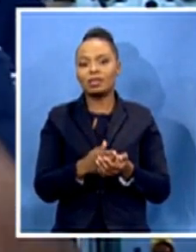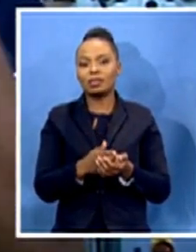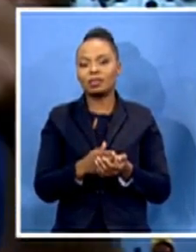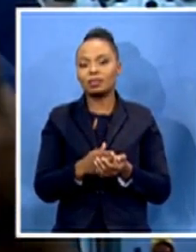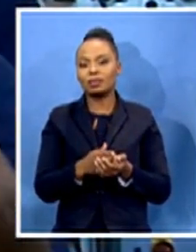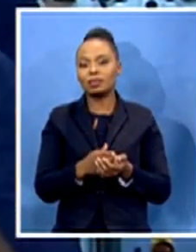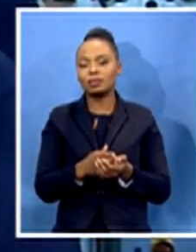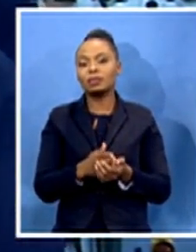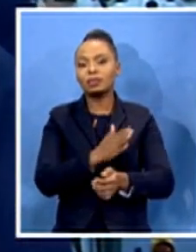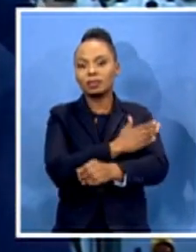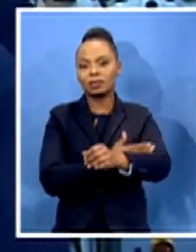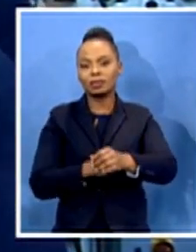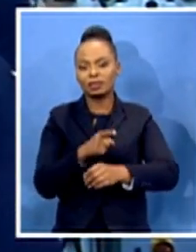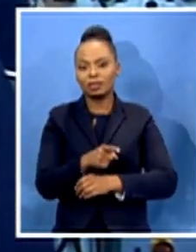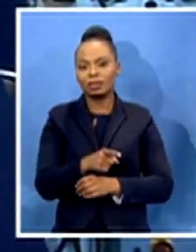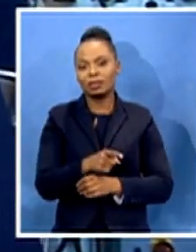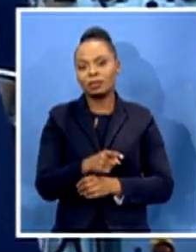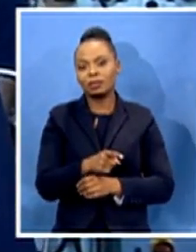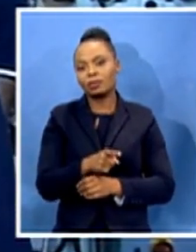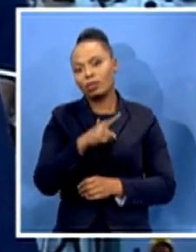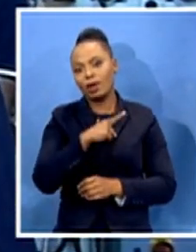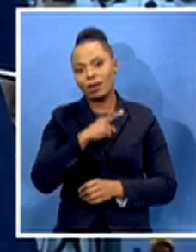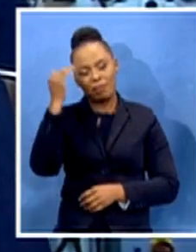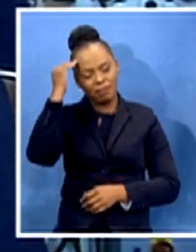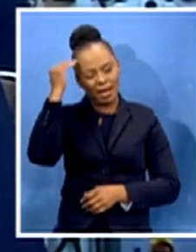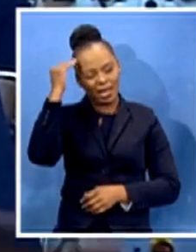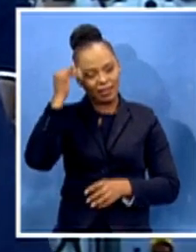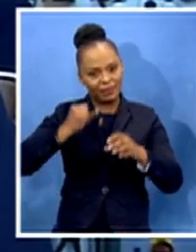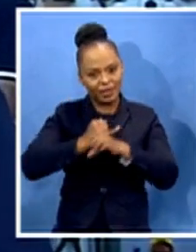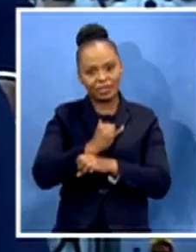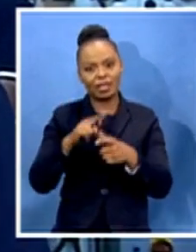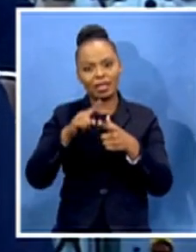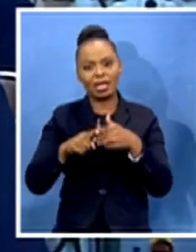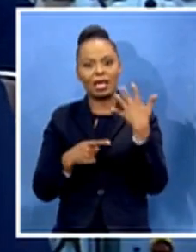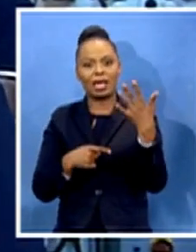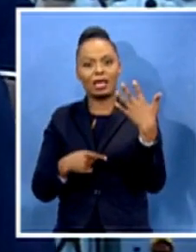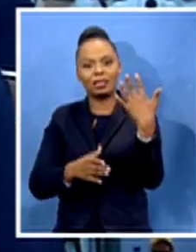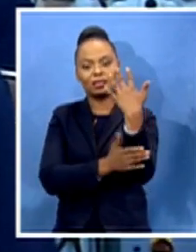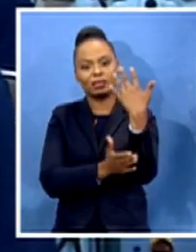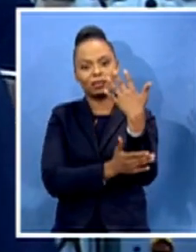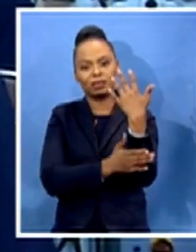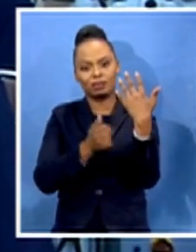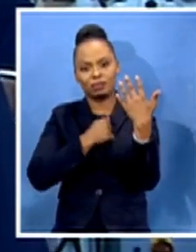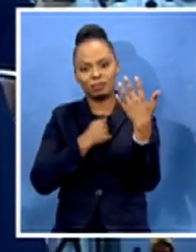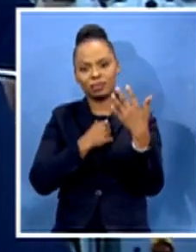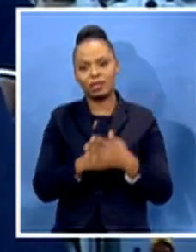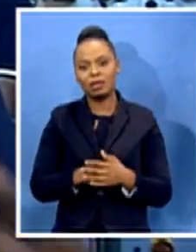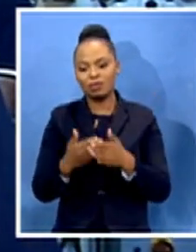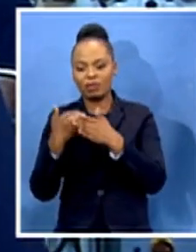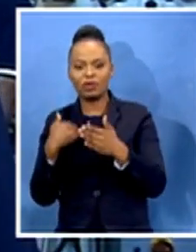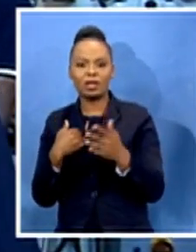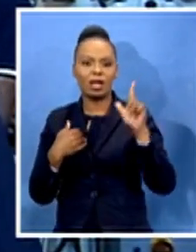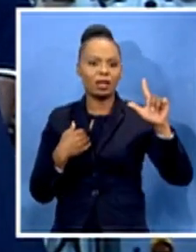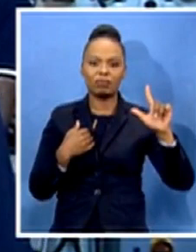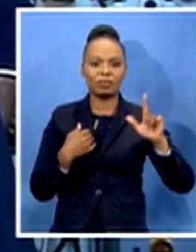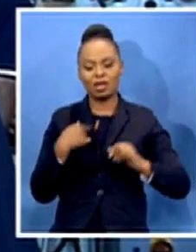because my mind works faster than my hand and I was not right-handed. I was not left-handed, sorry, I was right-handed. So you get